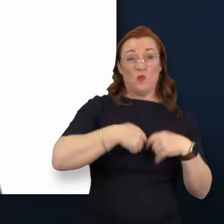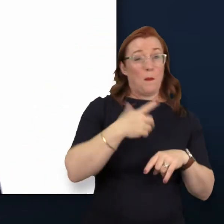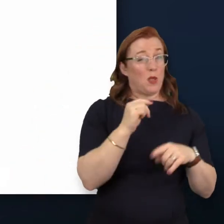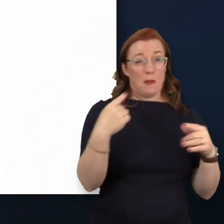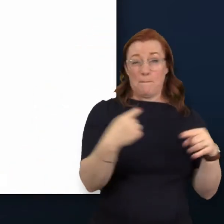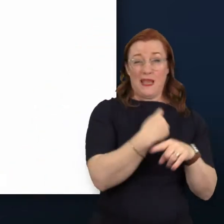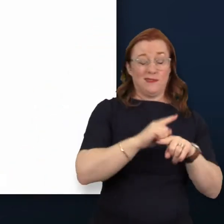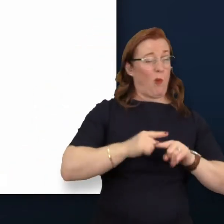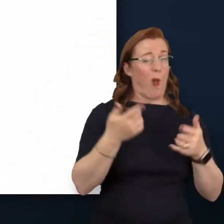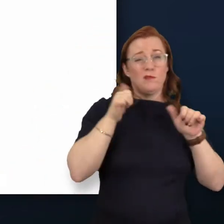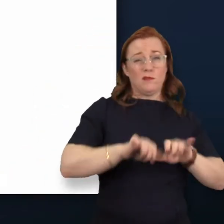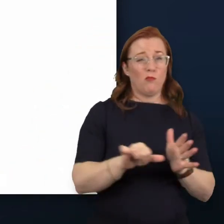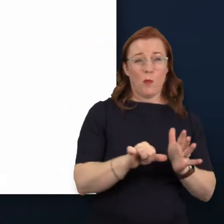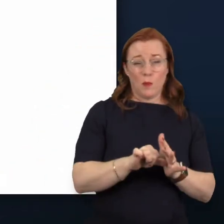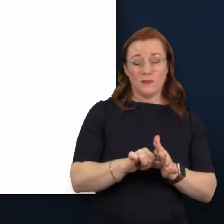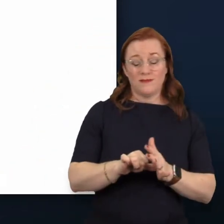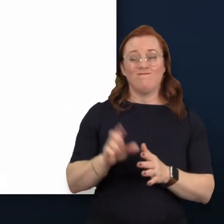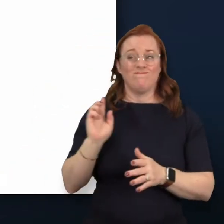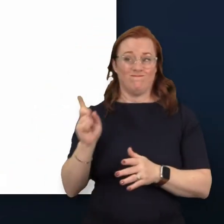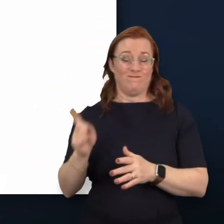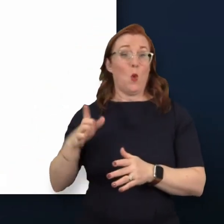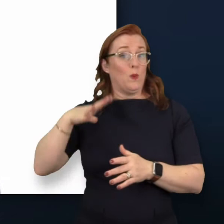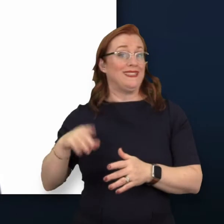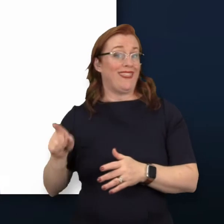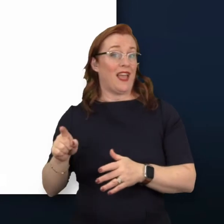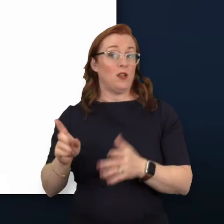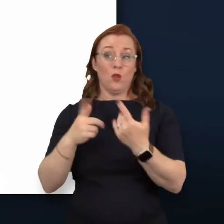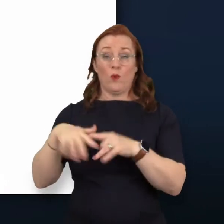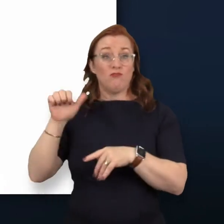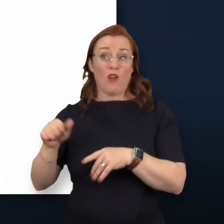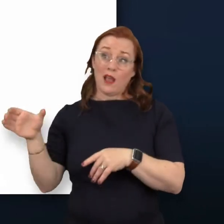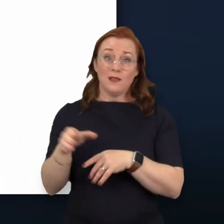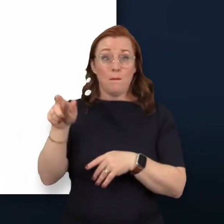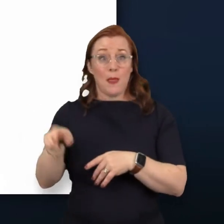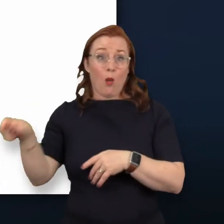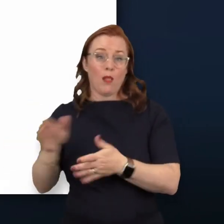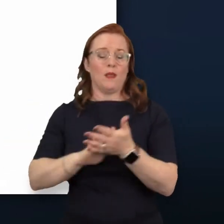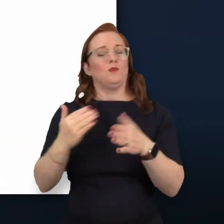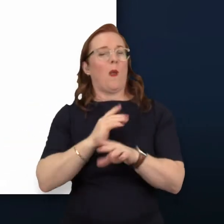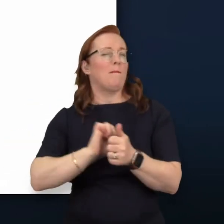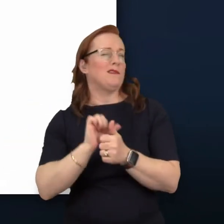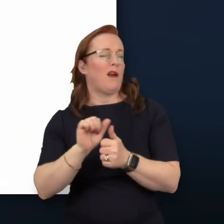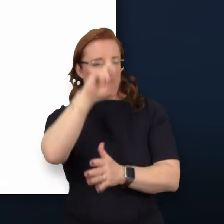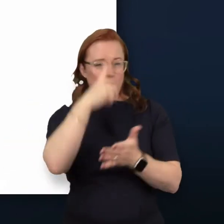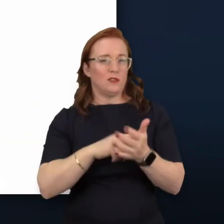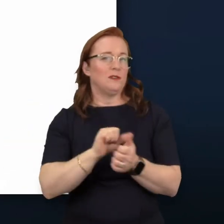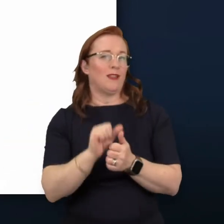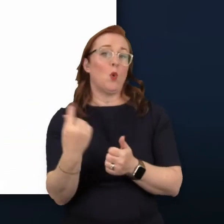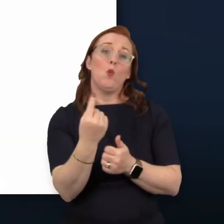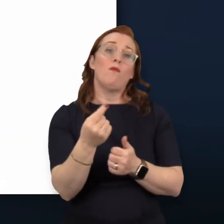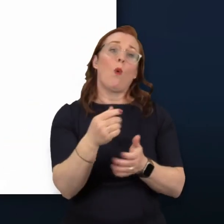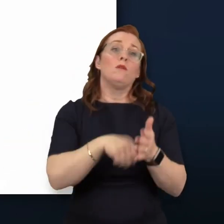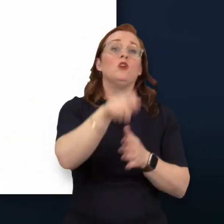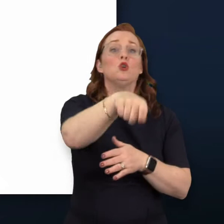dreamed up. If we get this right, we work better and make better decisions for consumers and for